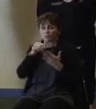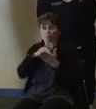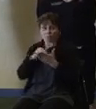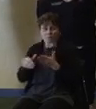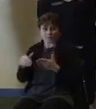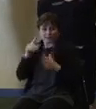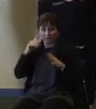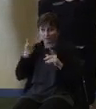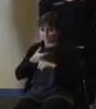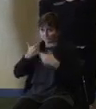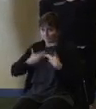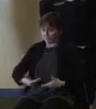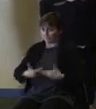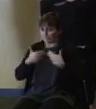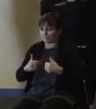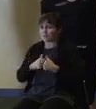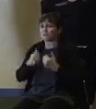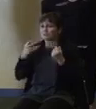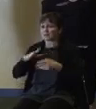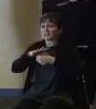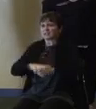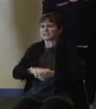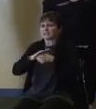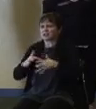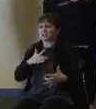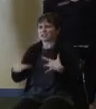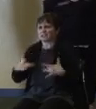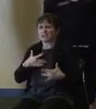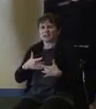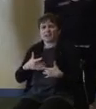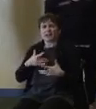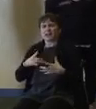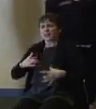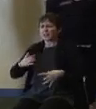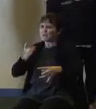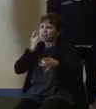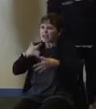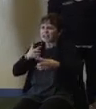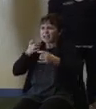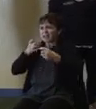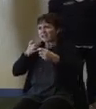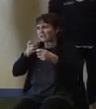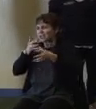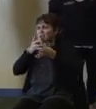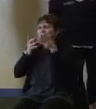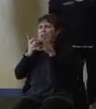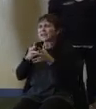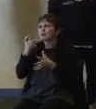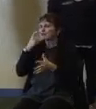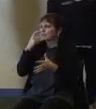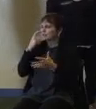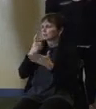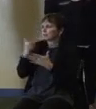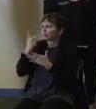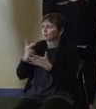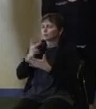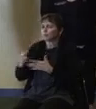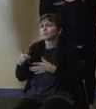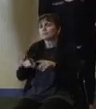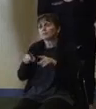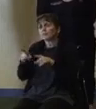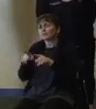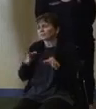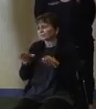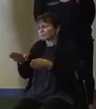say an awful lot, there's been a lot of tension, there's been a lot of hate out there the last several weeks in particular, but there's also been a lot of hope and